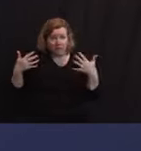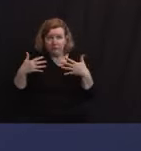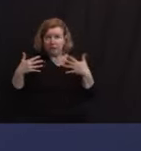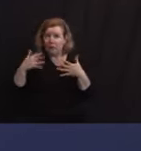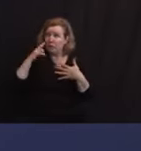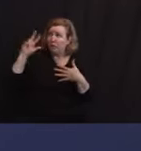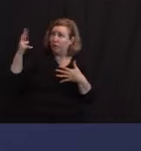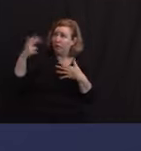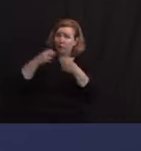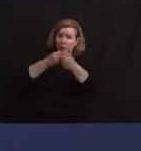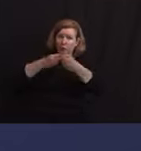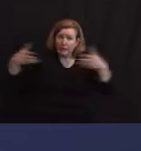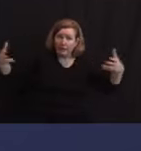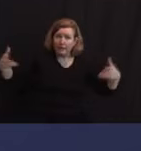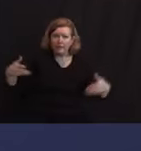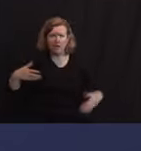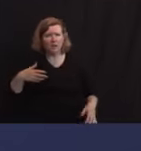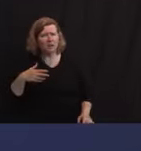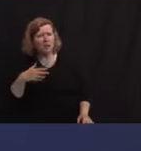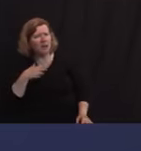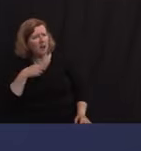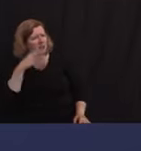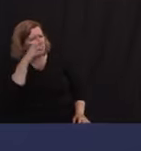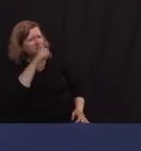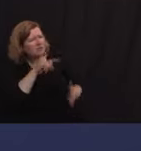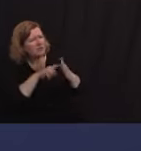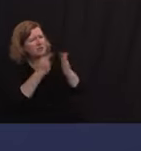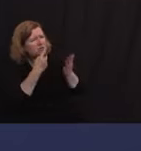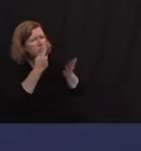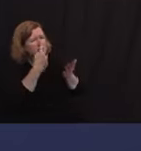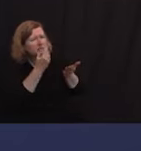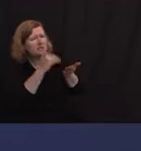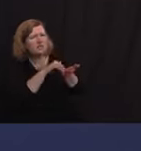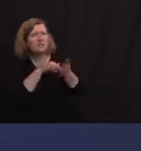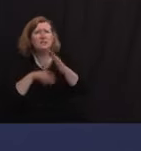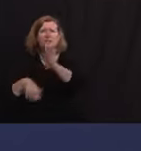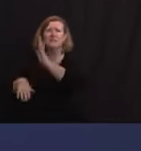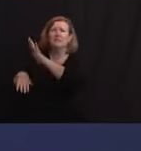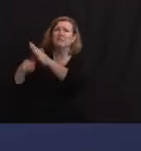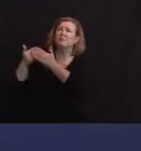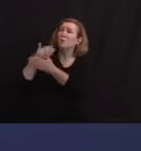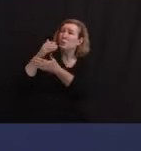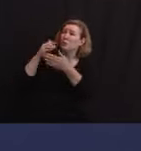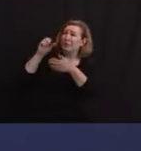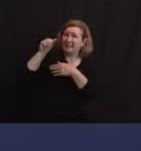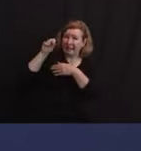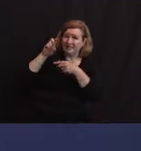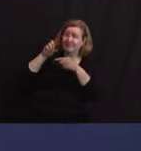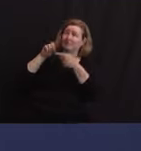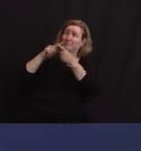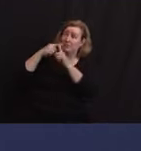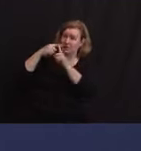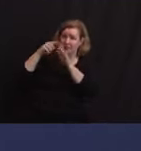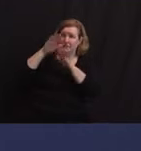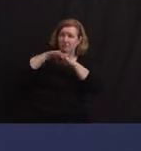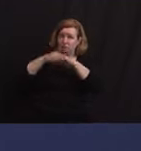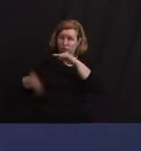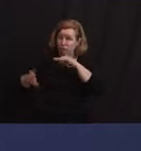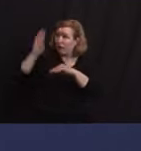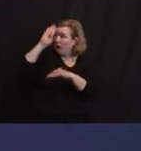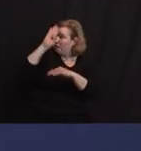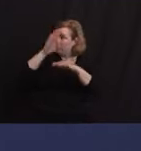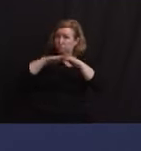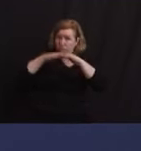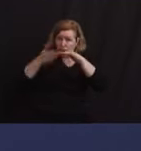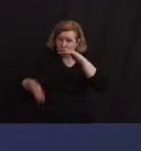Matt, I apologize. I missed the beginning of that. Well, with the declines of new cases and hospitalizations, is it safe to say that any fears of a possible third wave